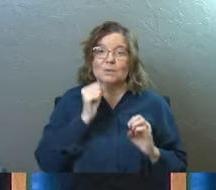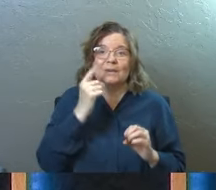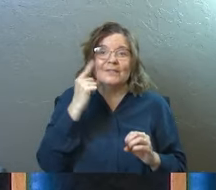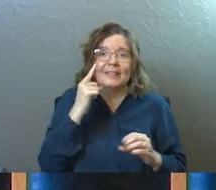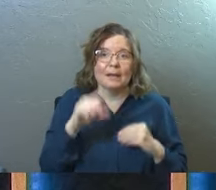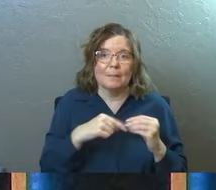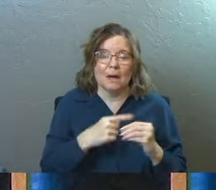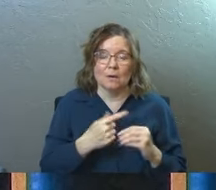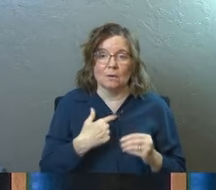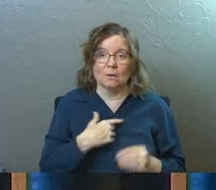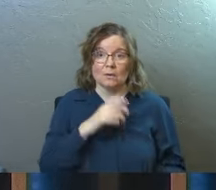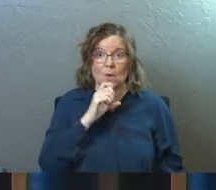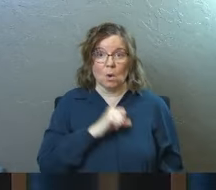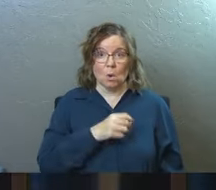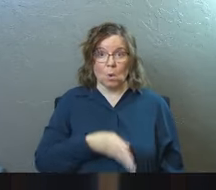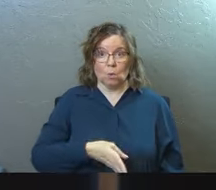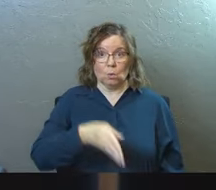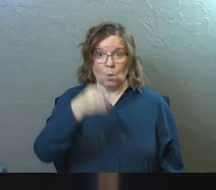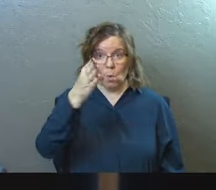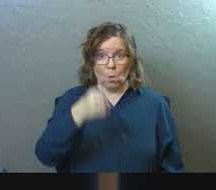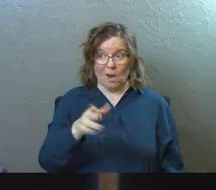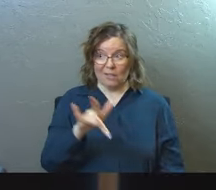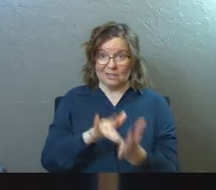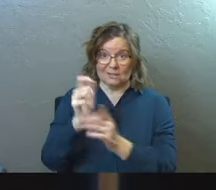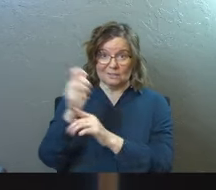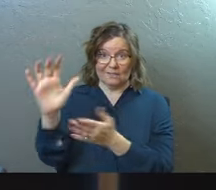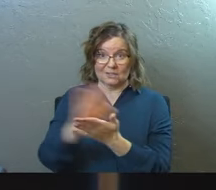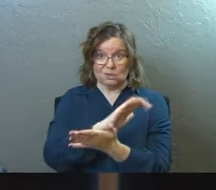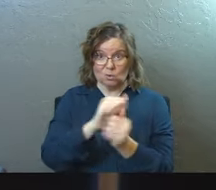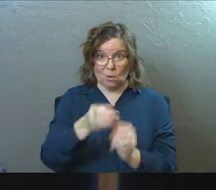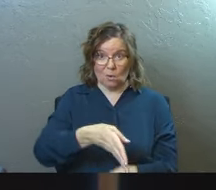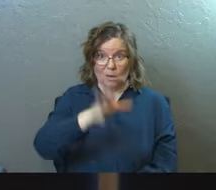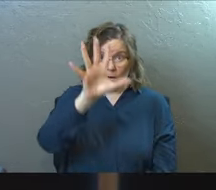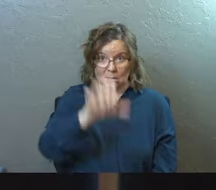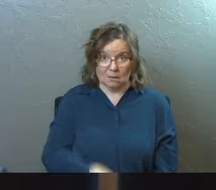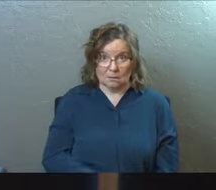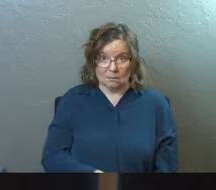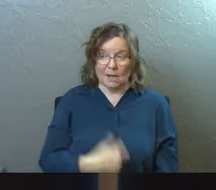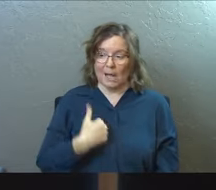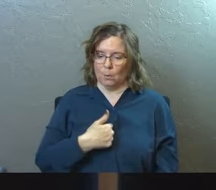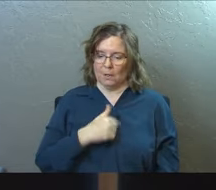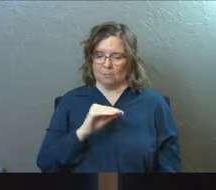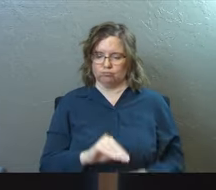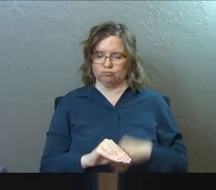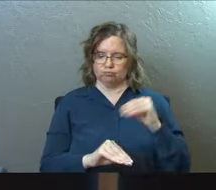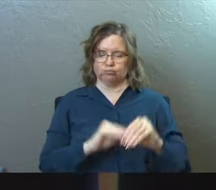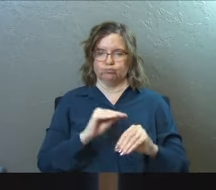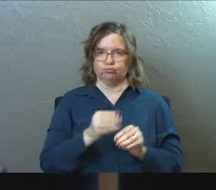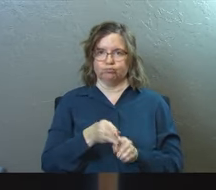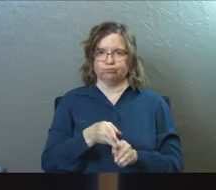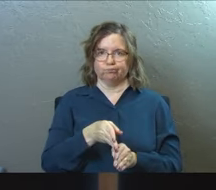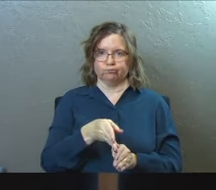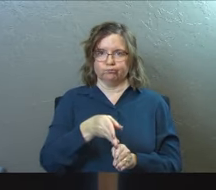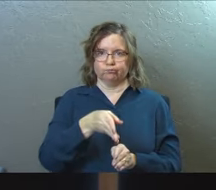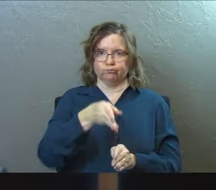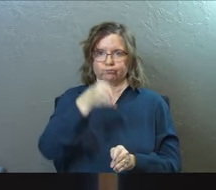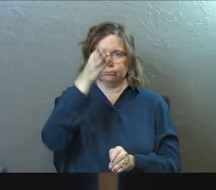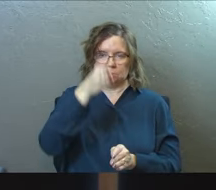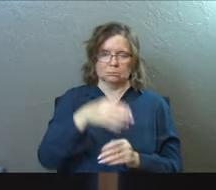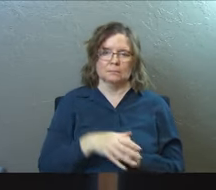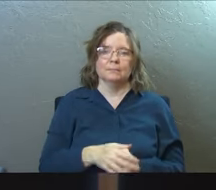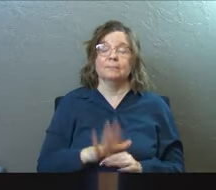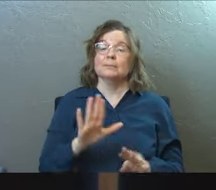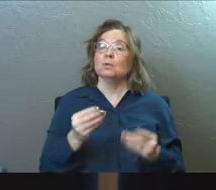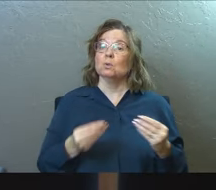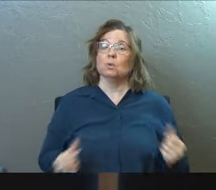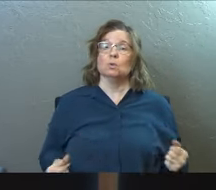We take the old wall that Jesus has destroyed and we build it back up in that one conversation. So these are the things that we do.